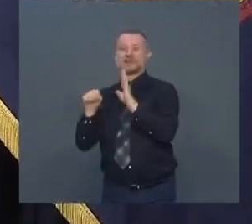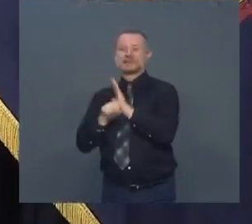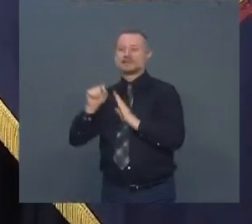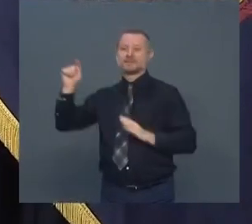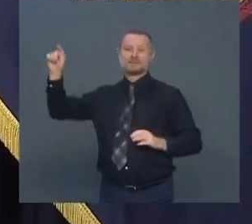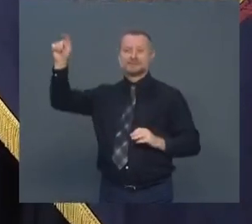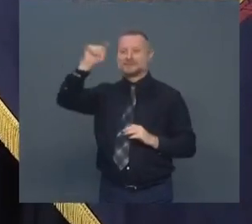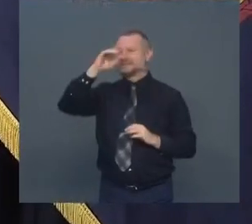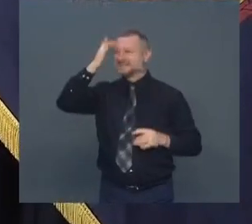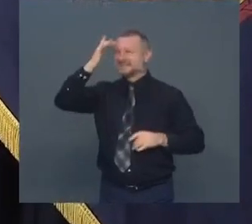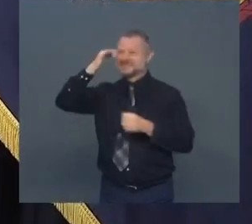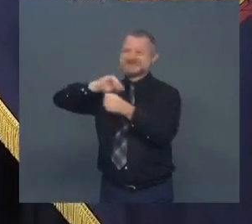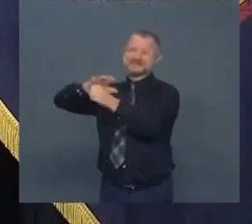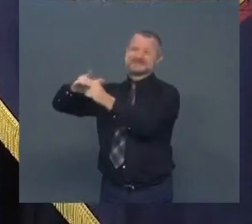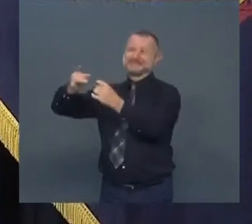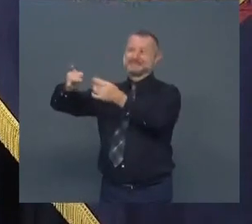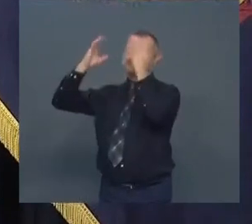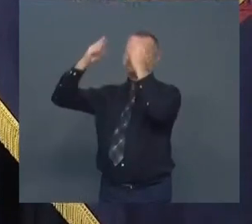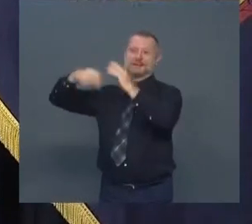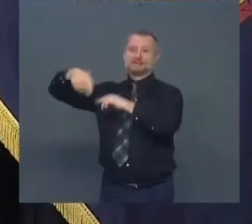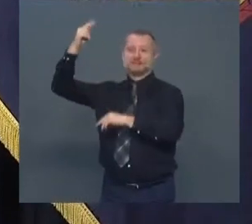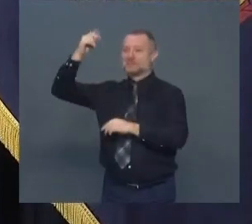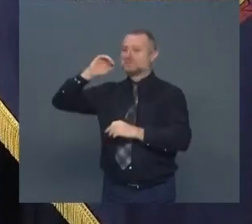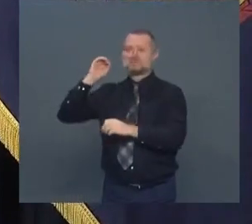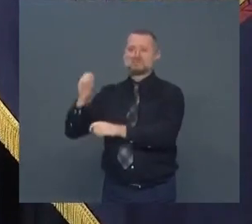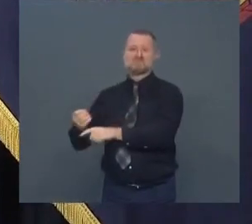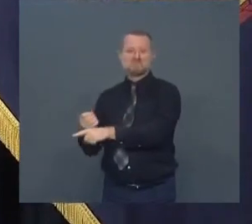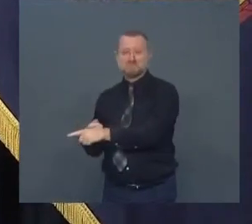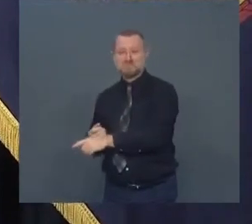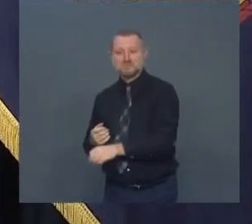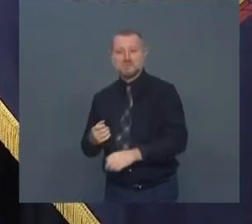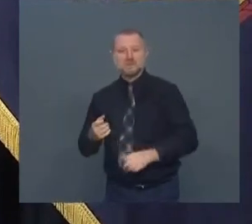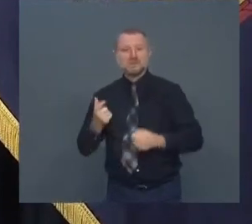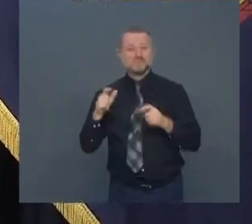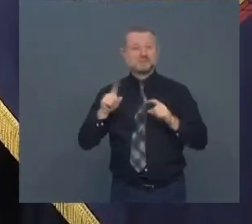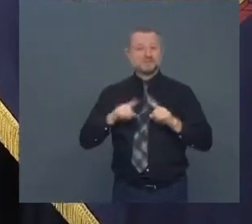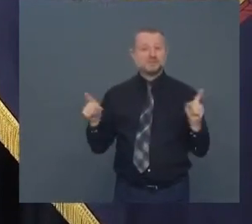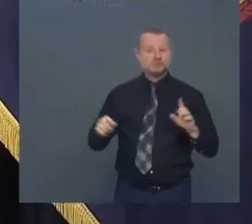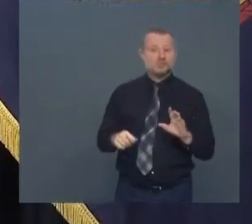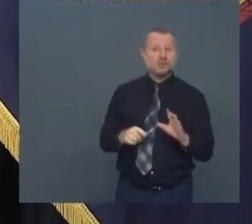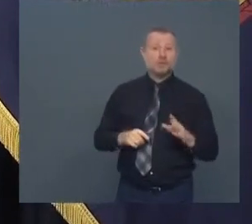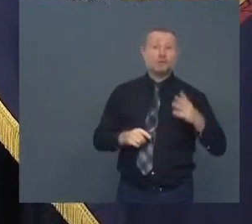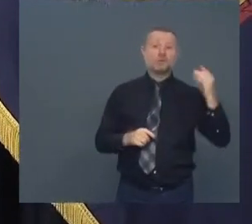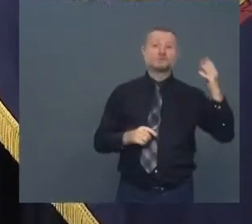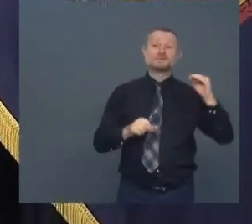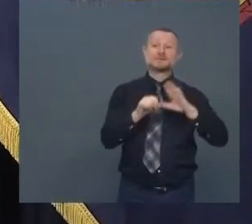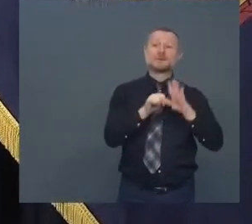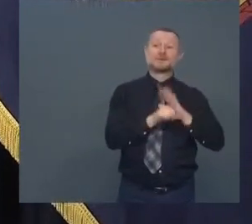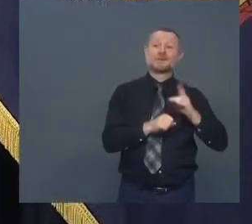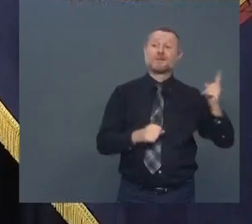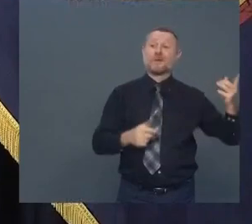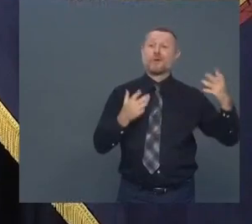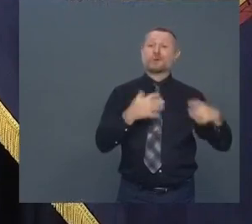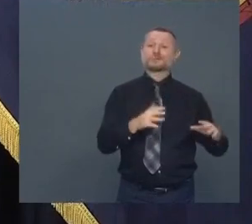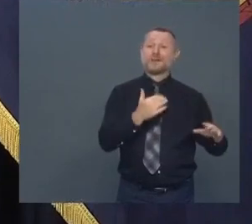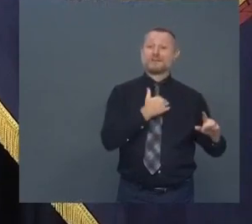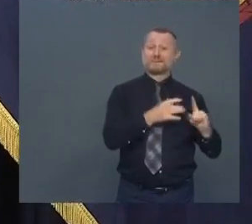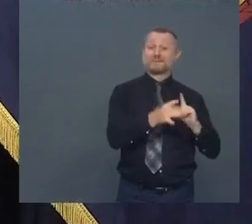That is a major difference. One out of state person who is infected